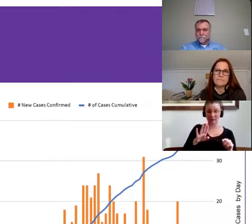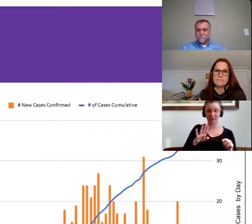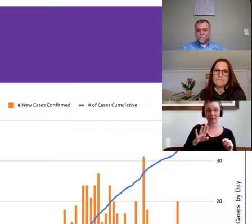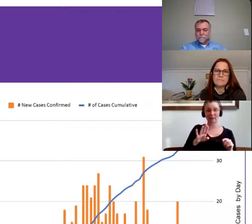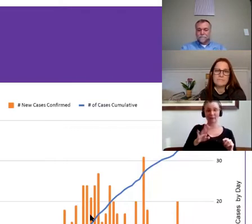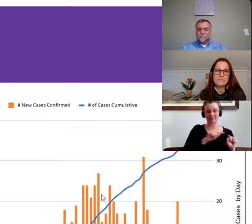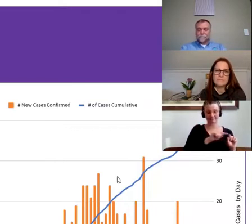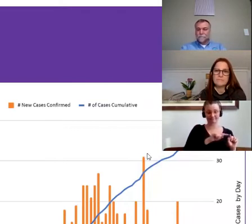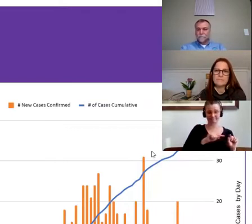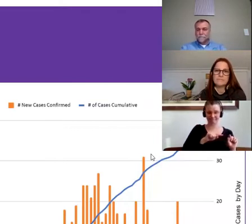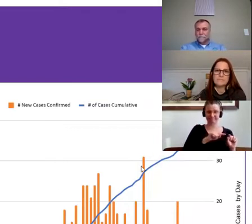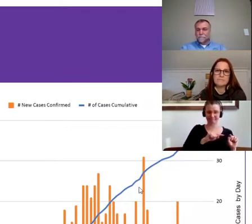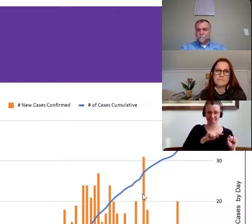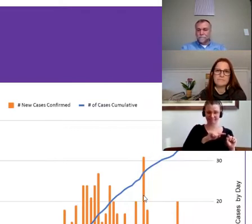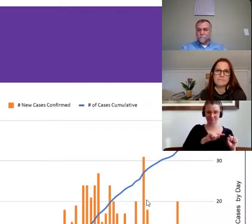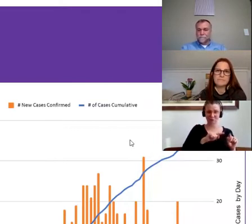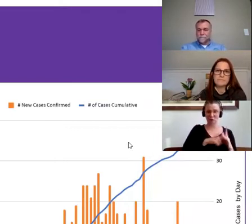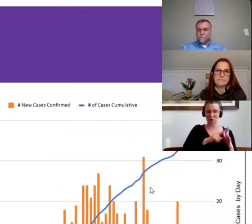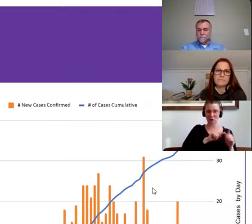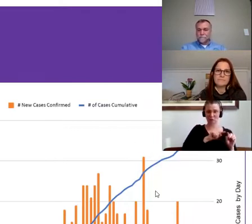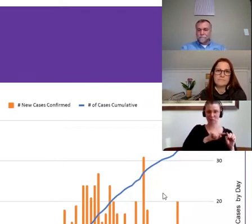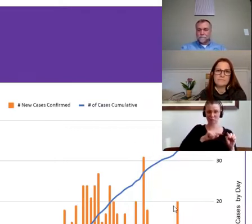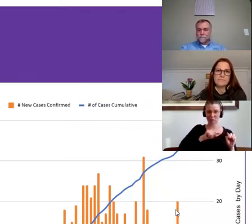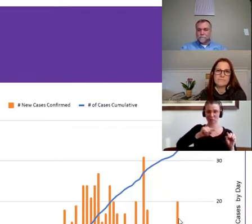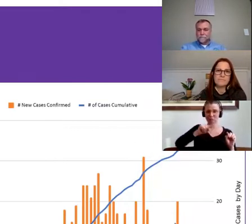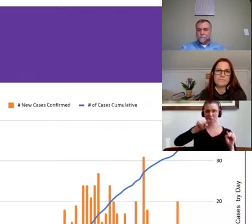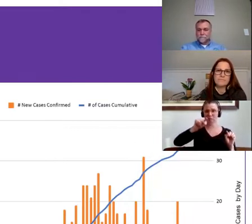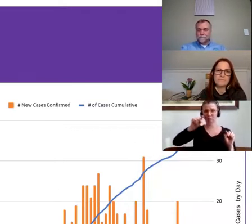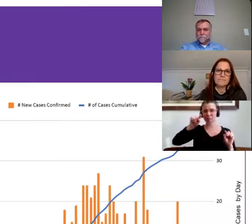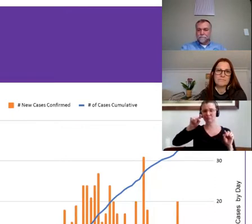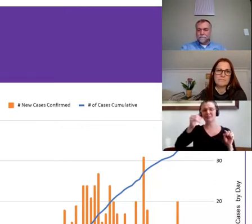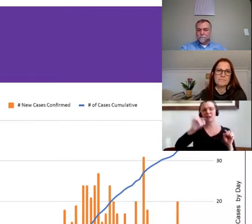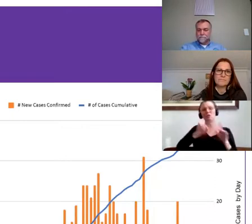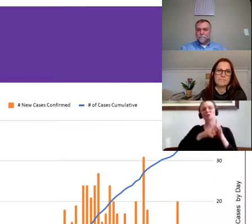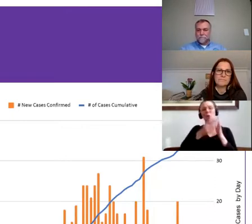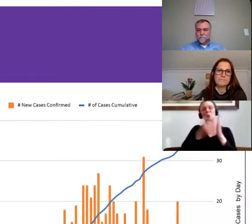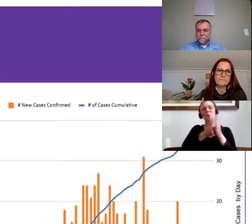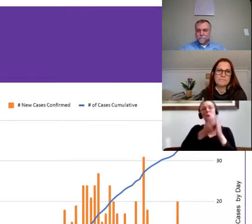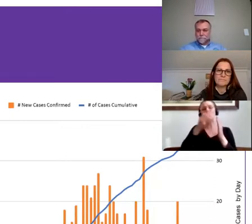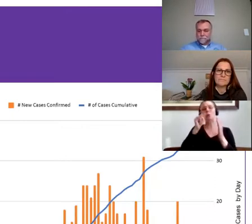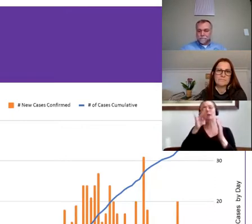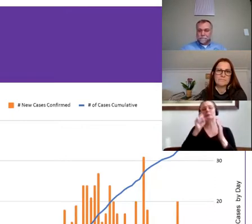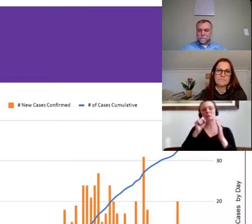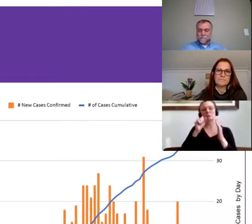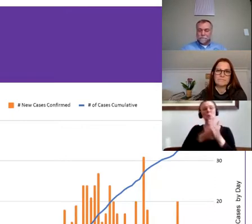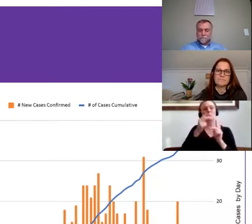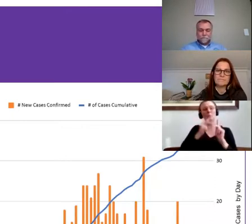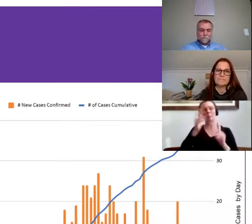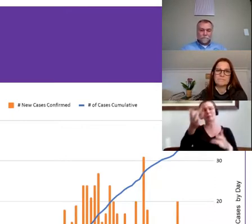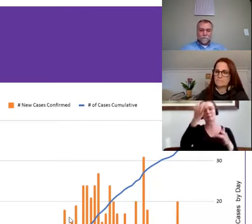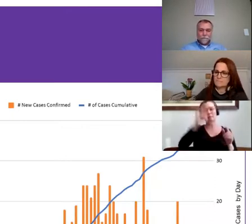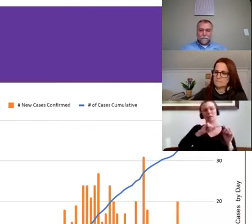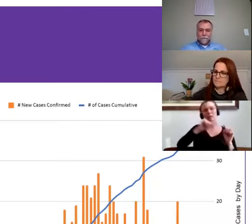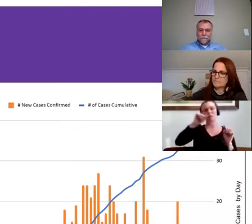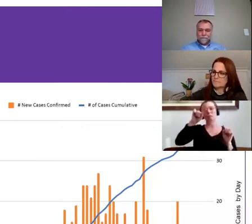And they started to peak up. And now they're starting to come down, the new cases. And we're testing more than we were back there, but